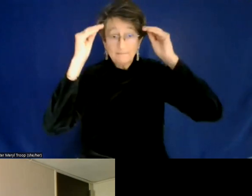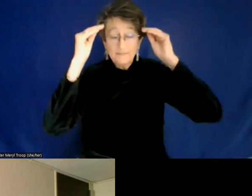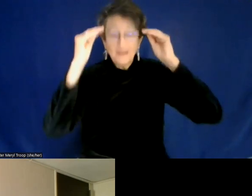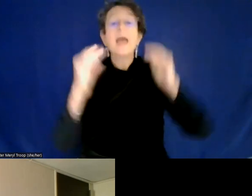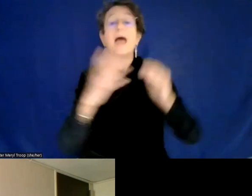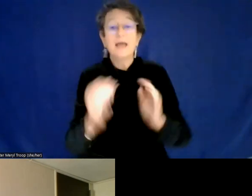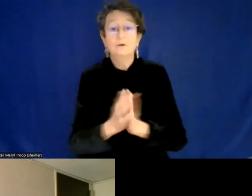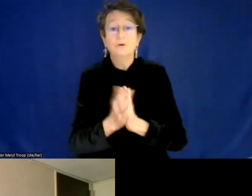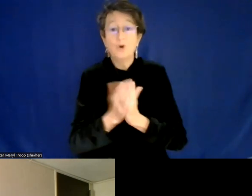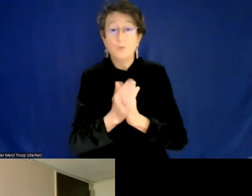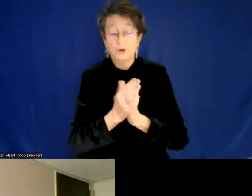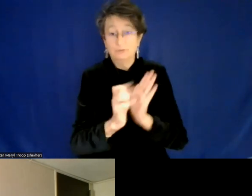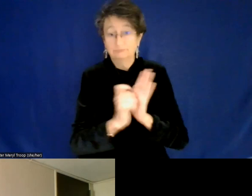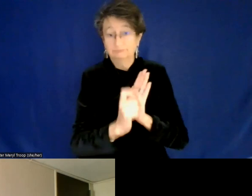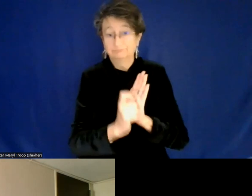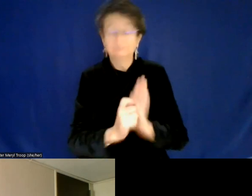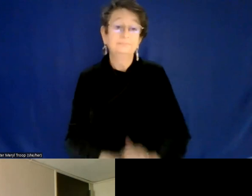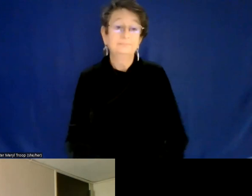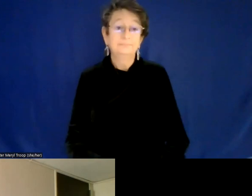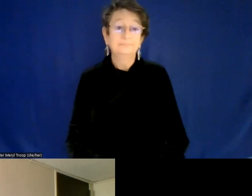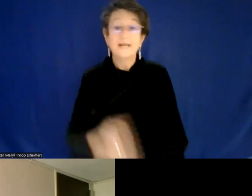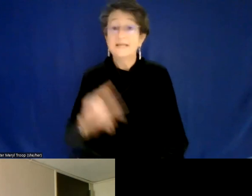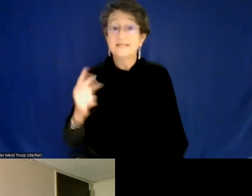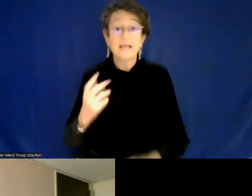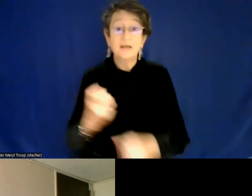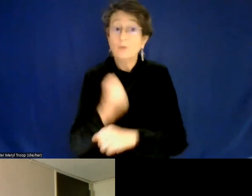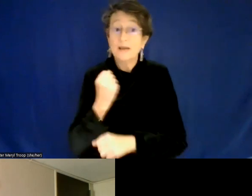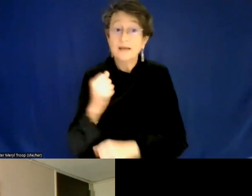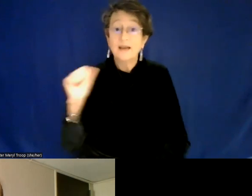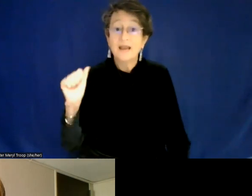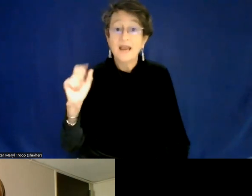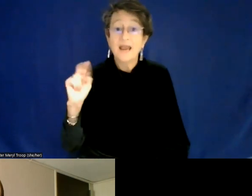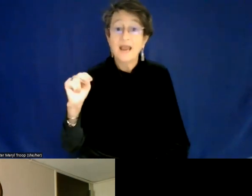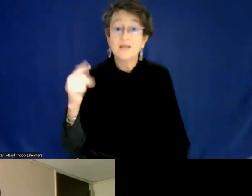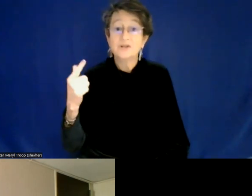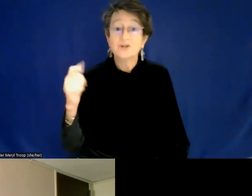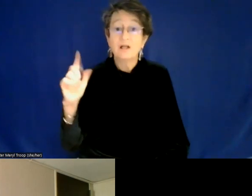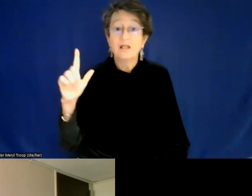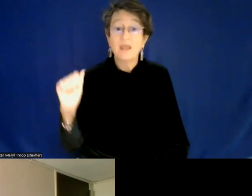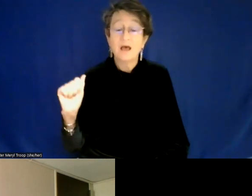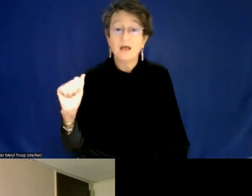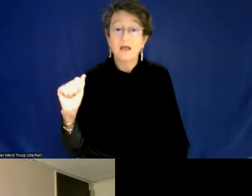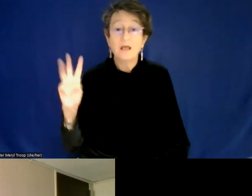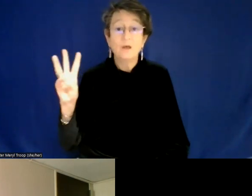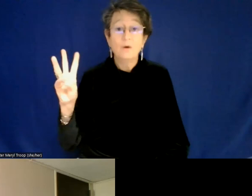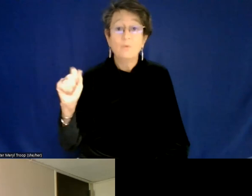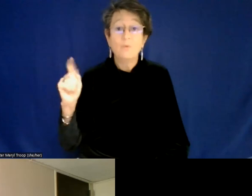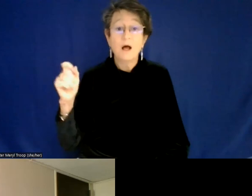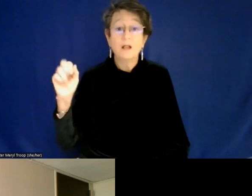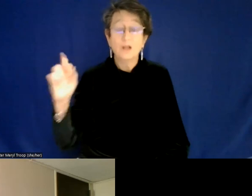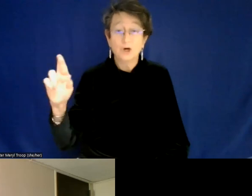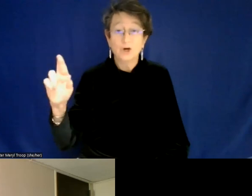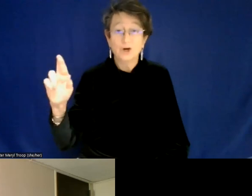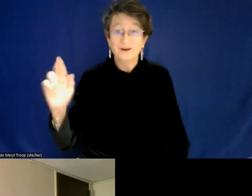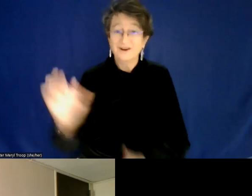notebook. So second winner, Angela Waller, Angela Waller. Congratulations, Angela.